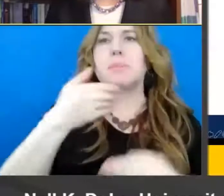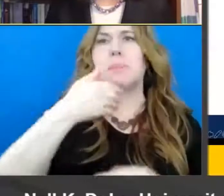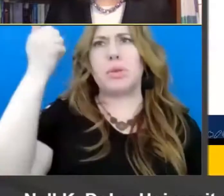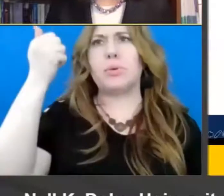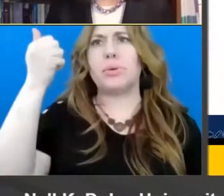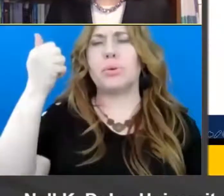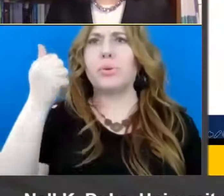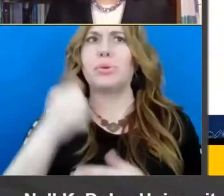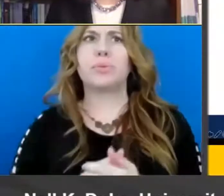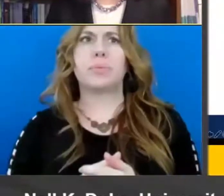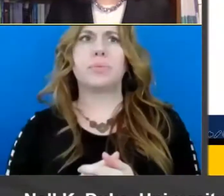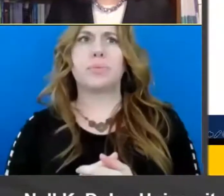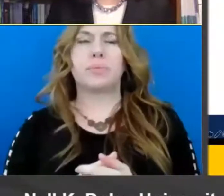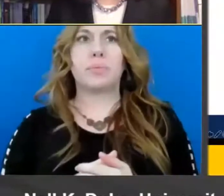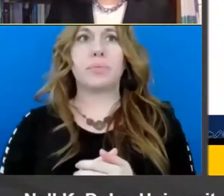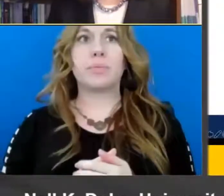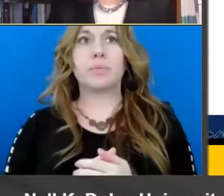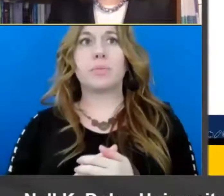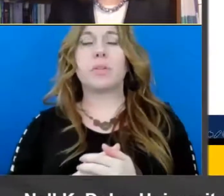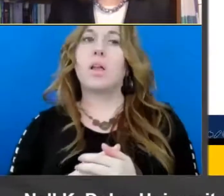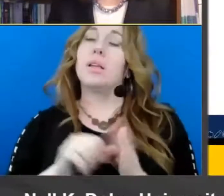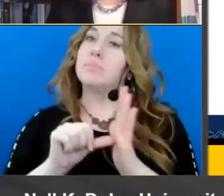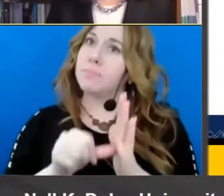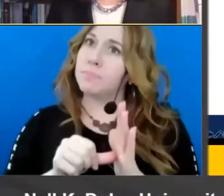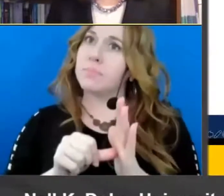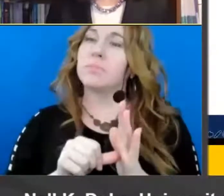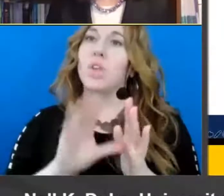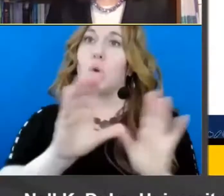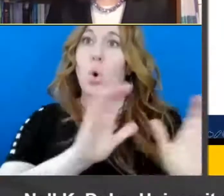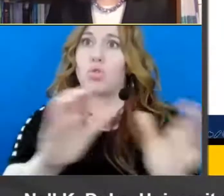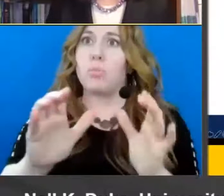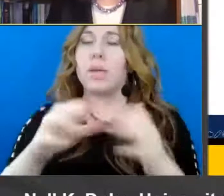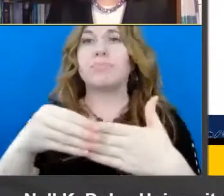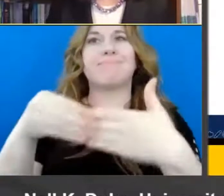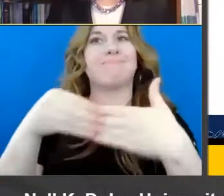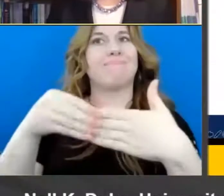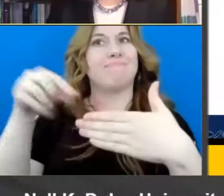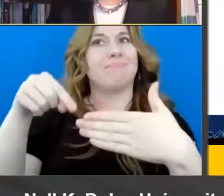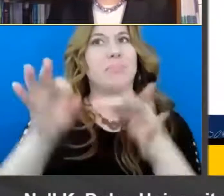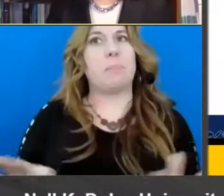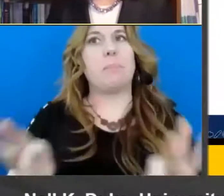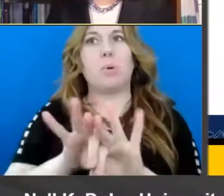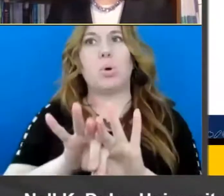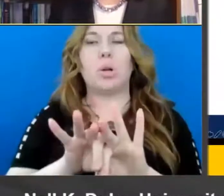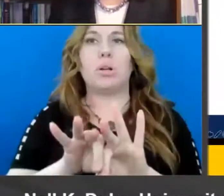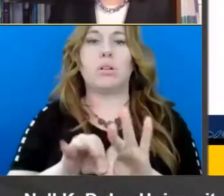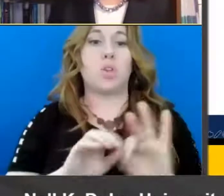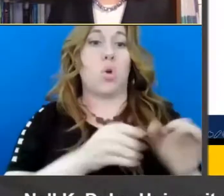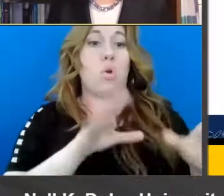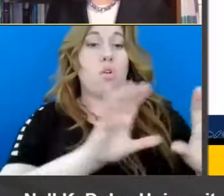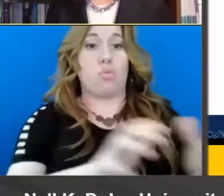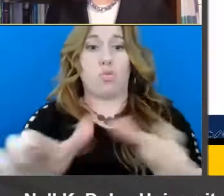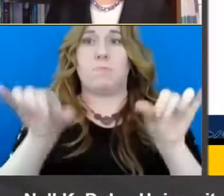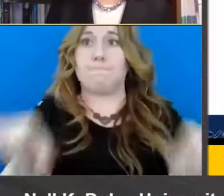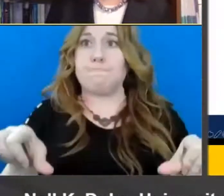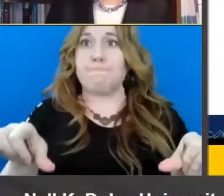approach um and then i want to emphasize that your grouping needs to be flexible right so you're moving students in and out of groups as their strengths